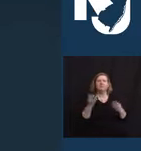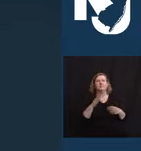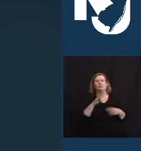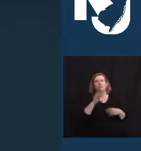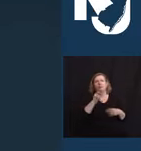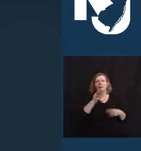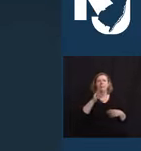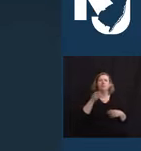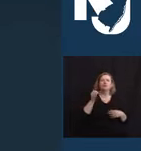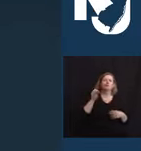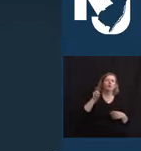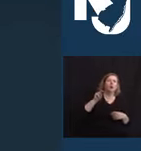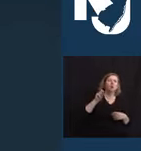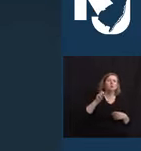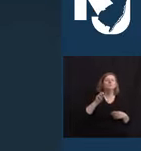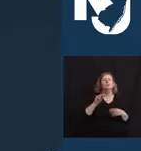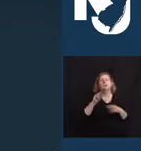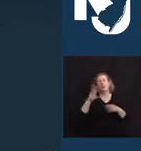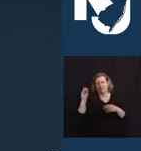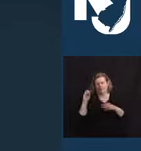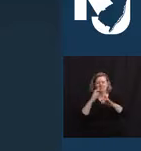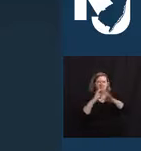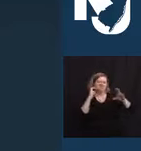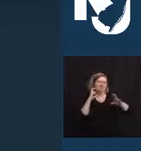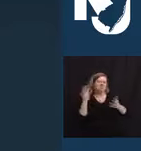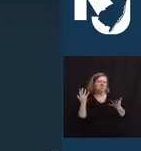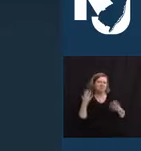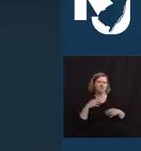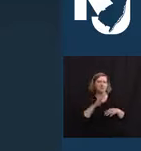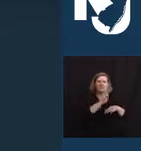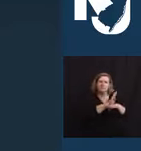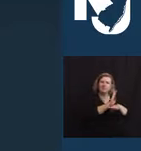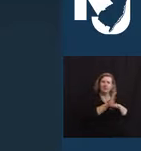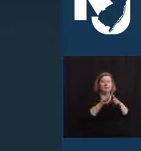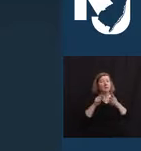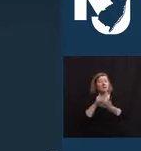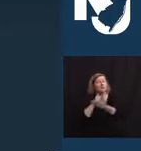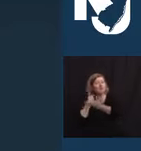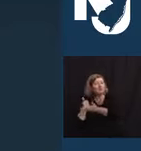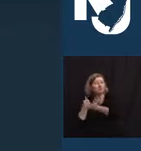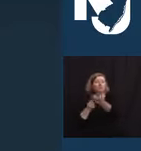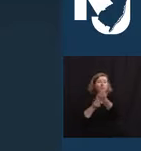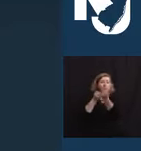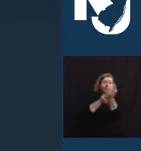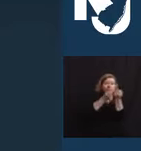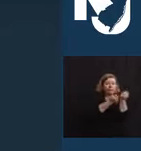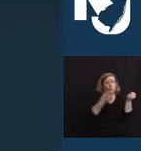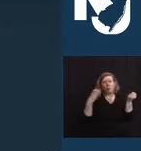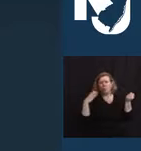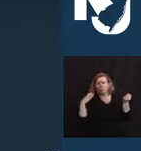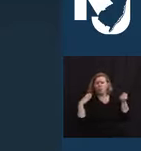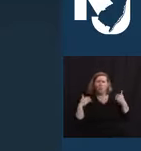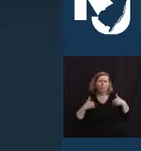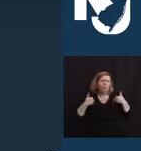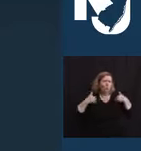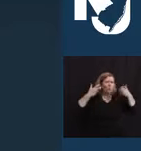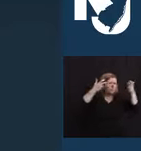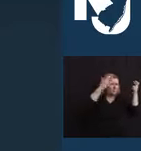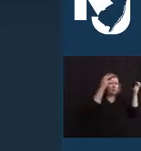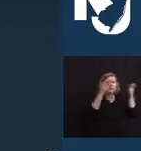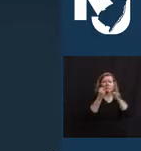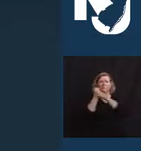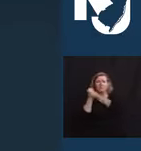busy also allowed him to spend more time with his family, to coach youth basketball and baseball, and attend dance